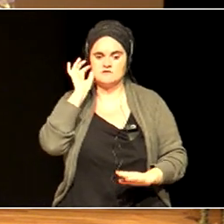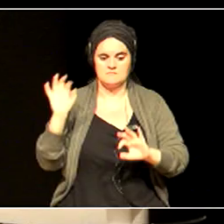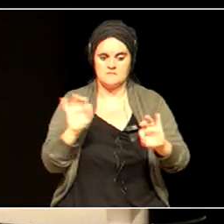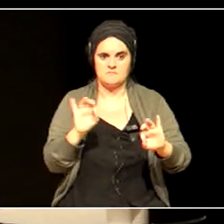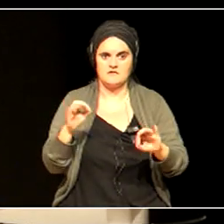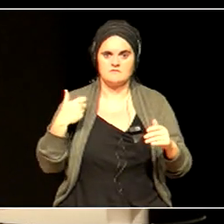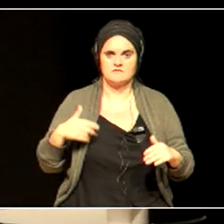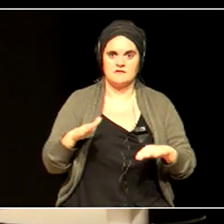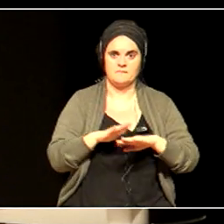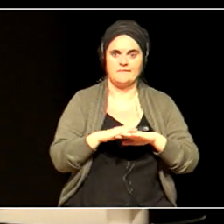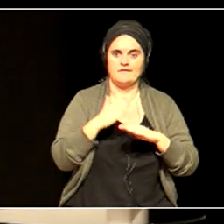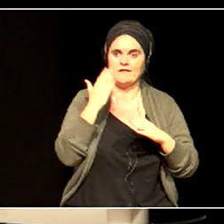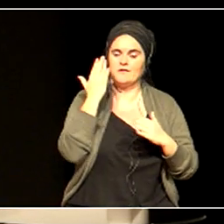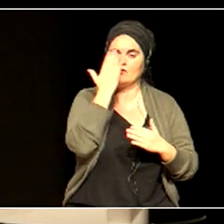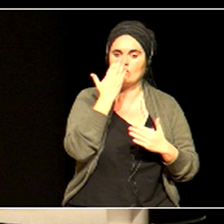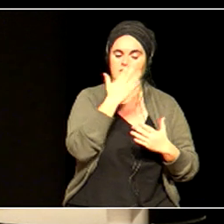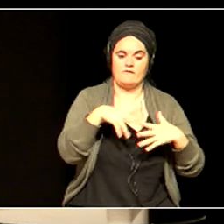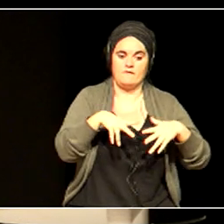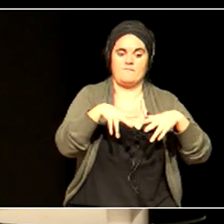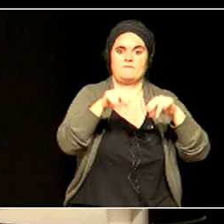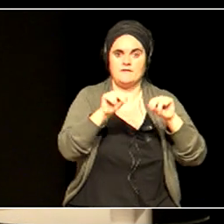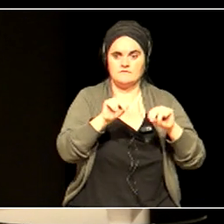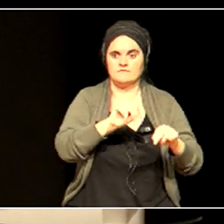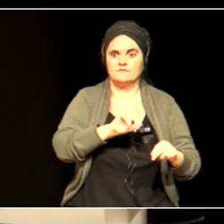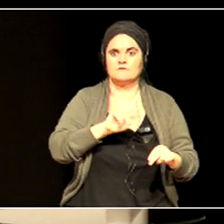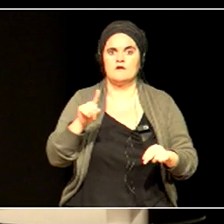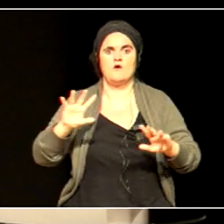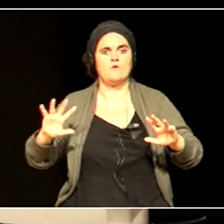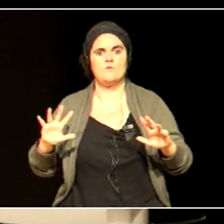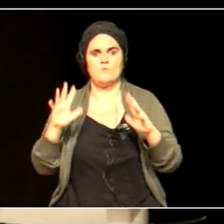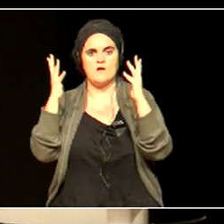engage publicly and actively.